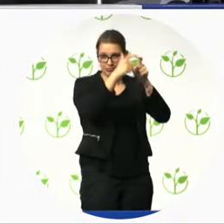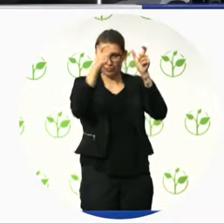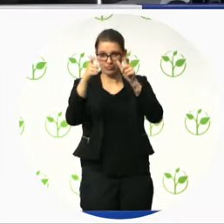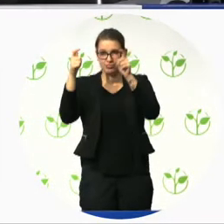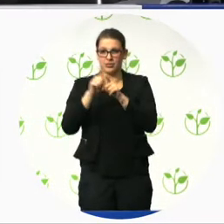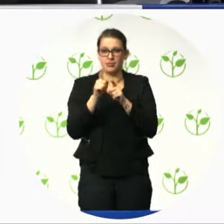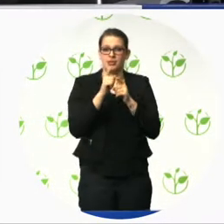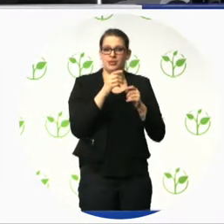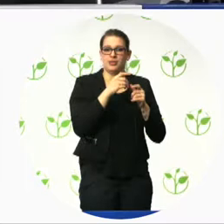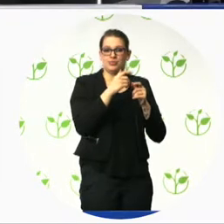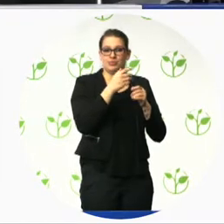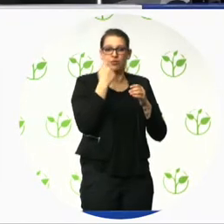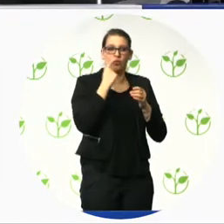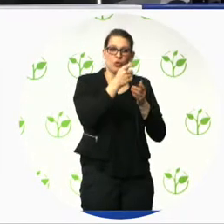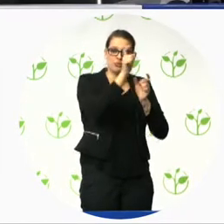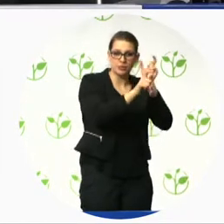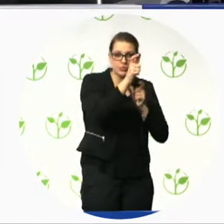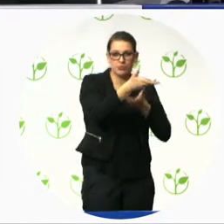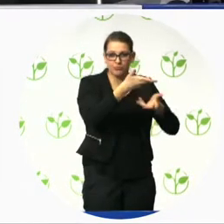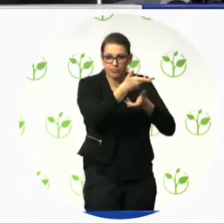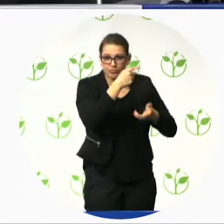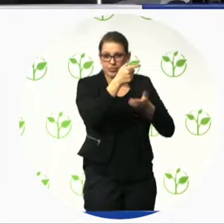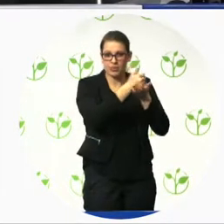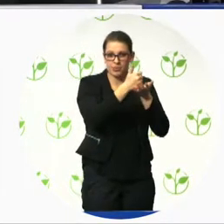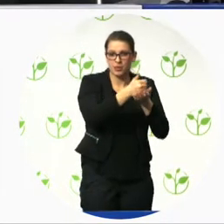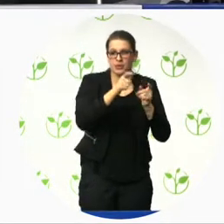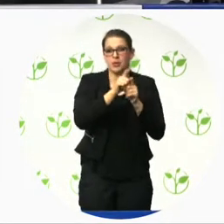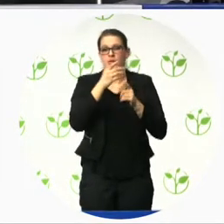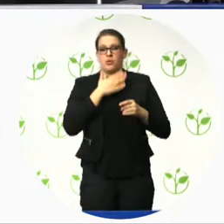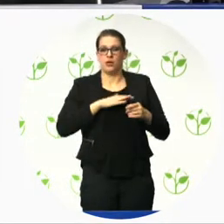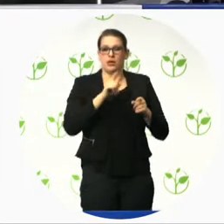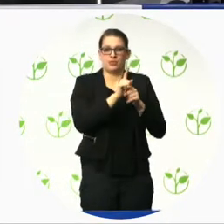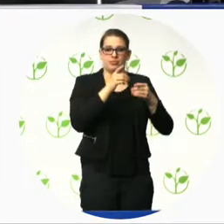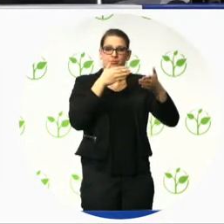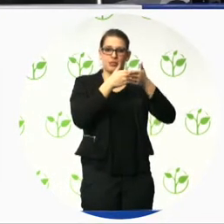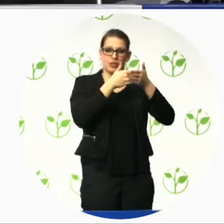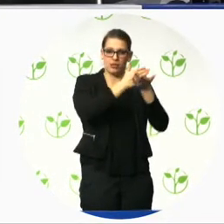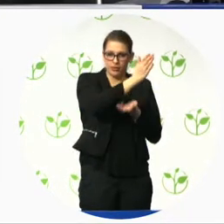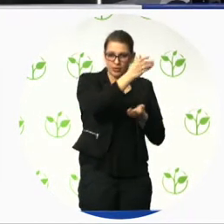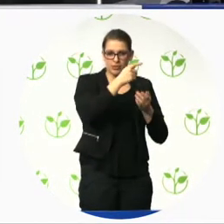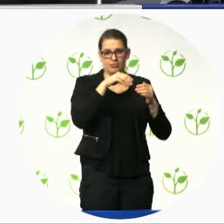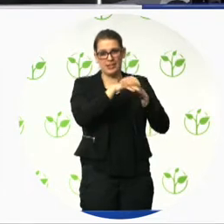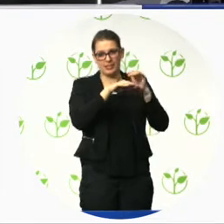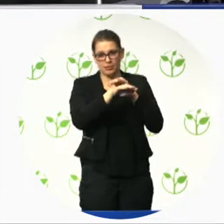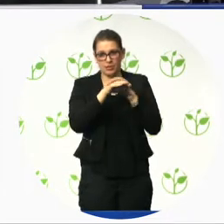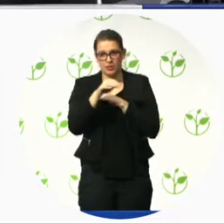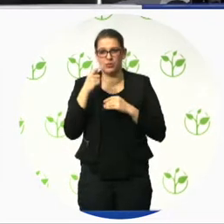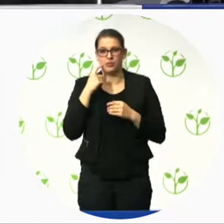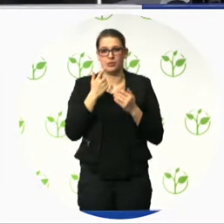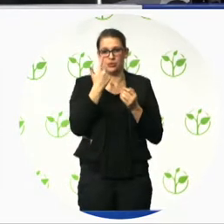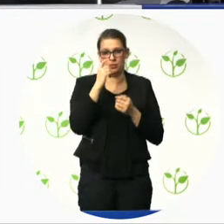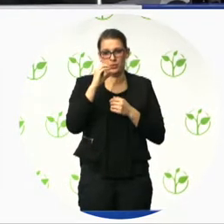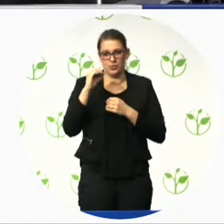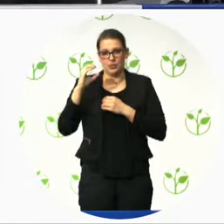accessible since 2006 now. But I do think we do only have about